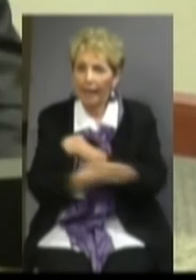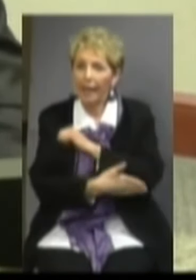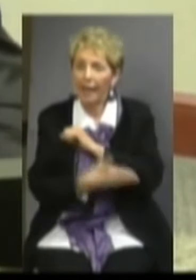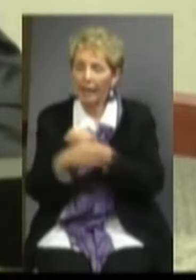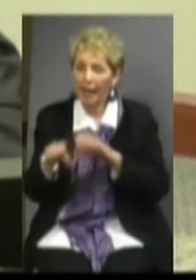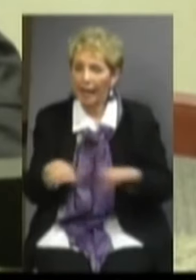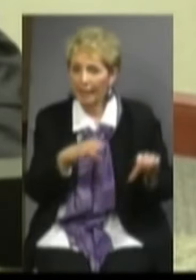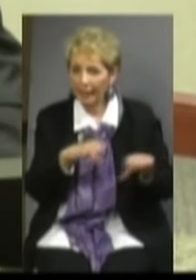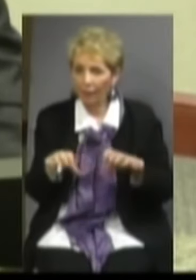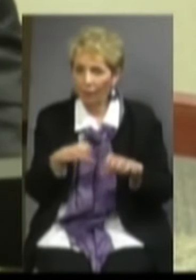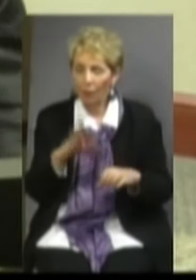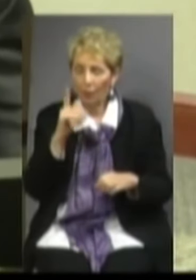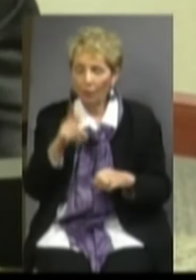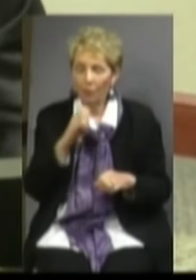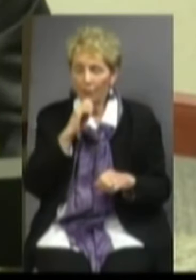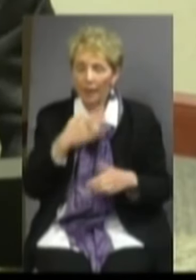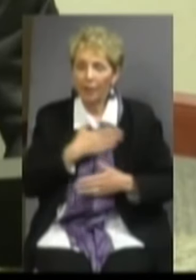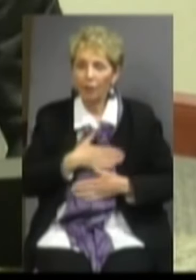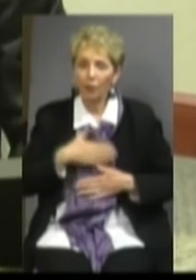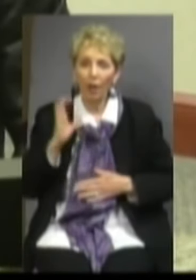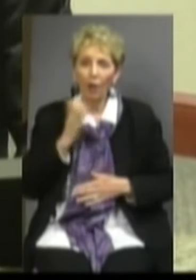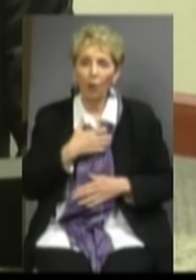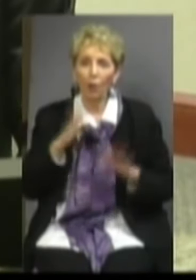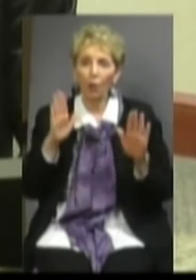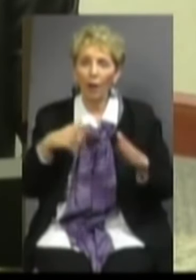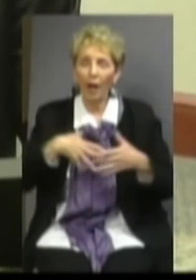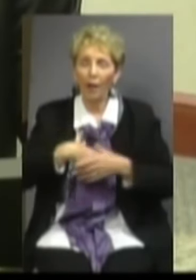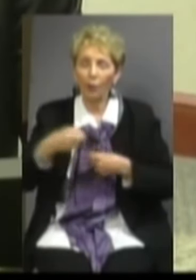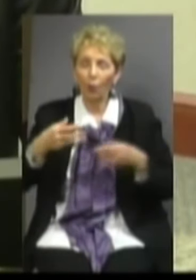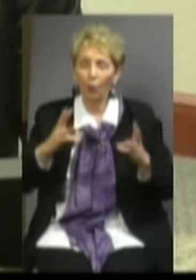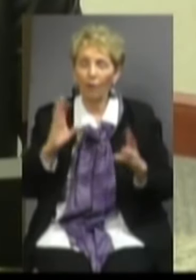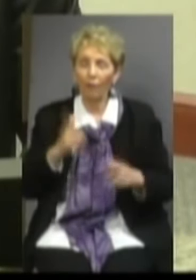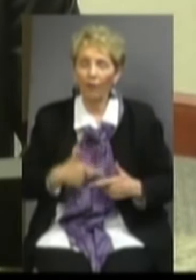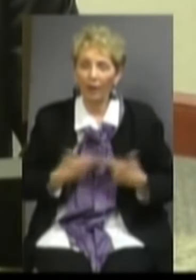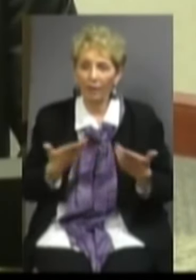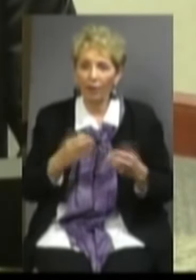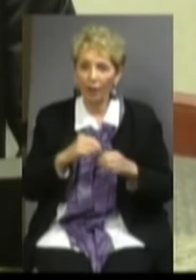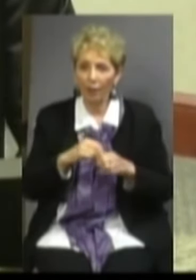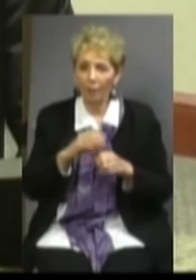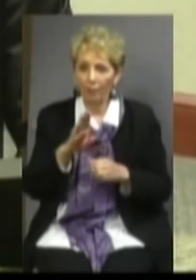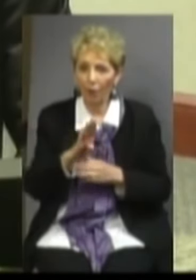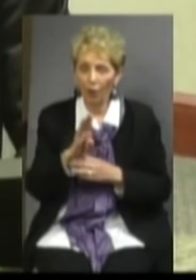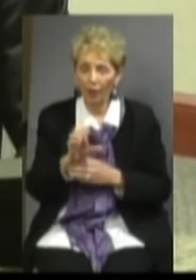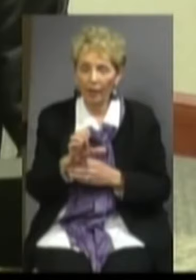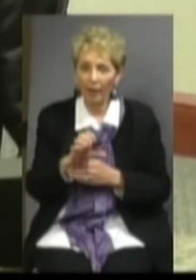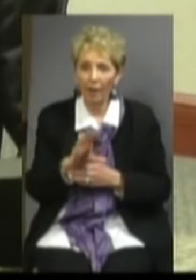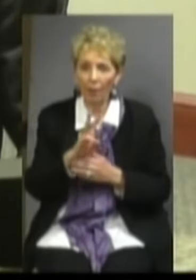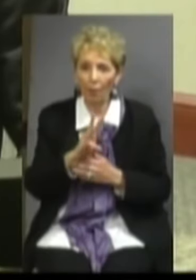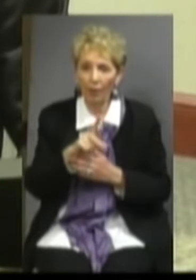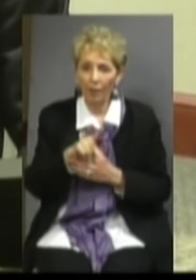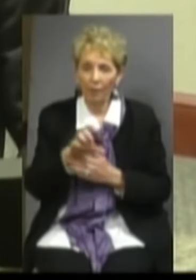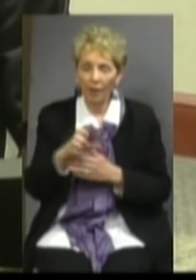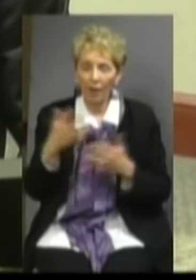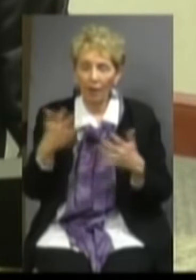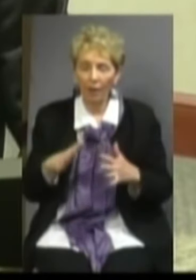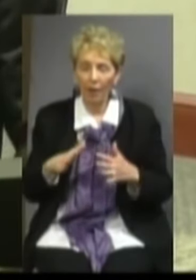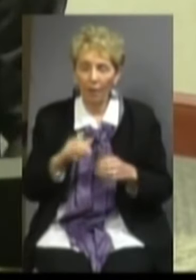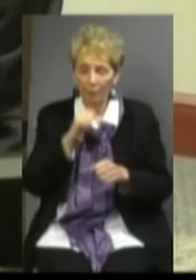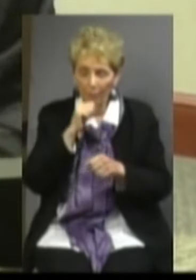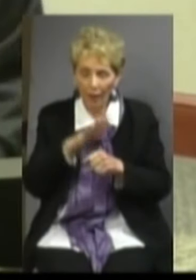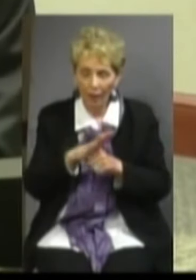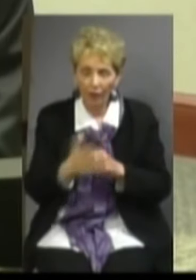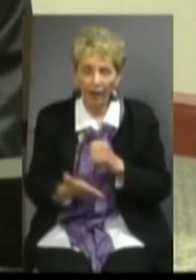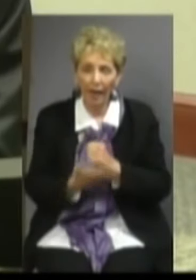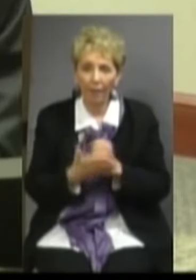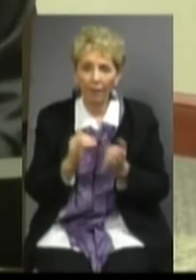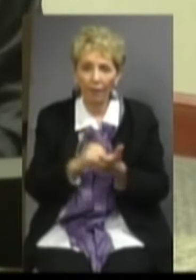activities, and they will be enjoying our great outdoor way of life here in Burke County. Western Piedmont has already pledged to help this